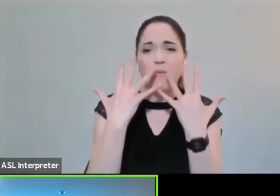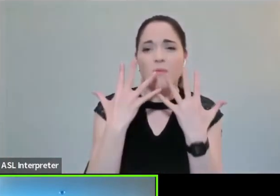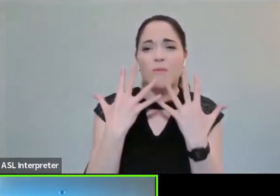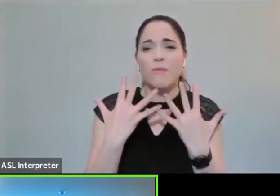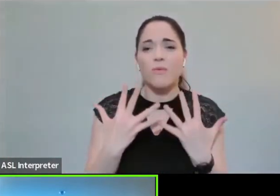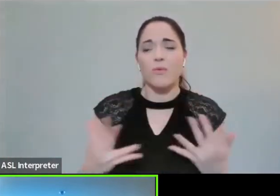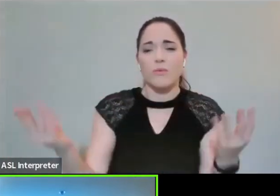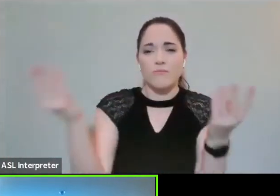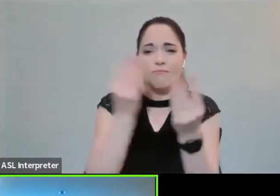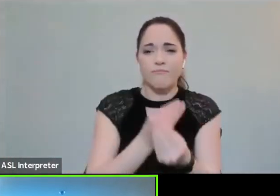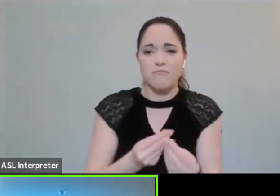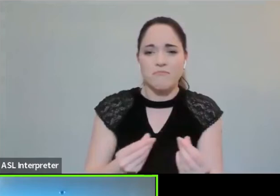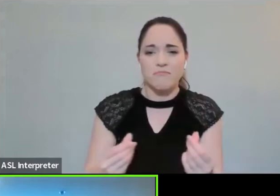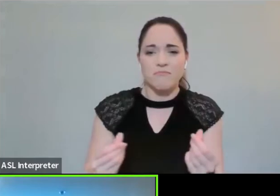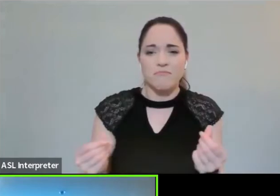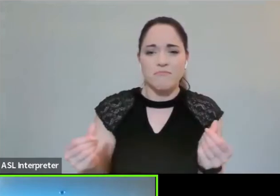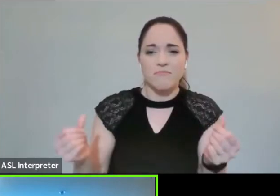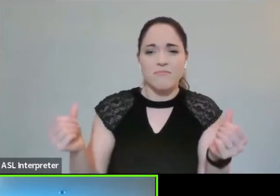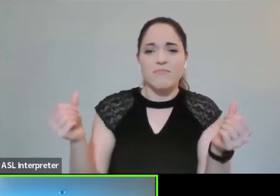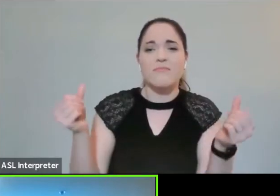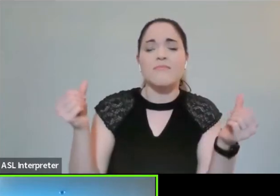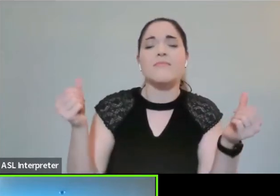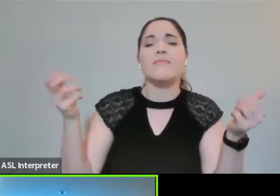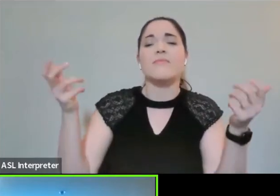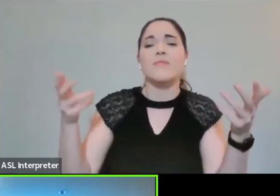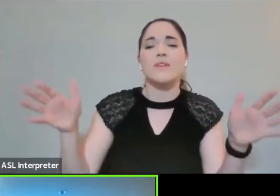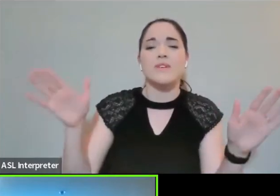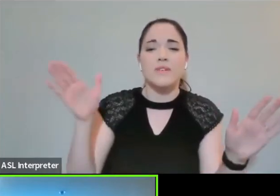Let the Be washed away